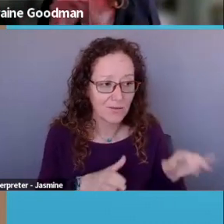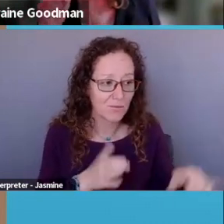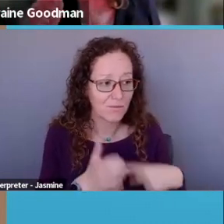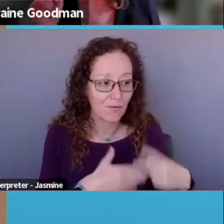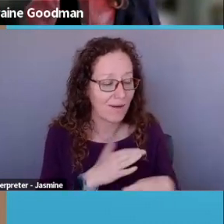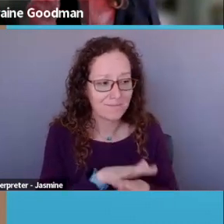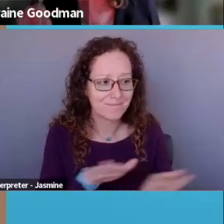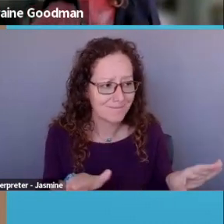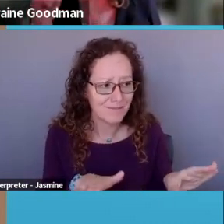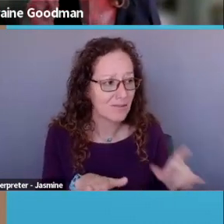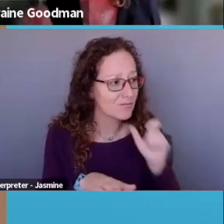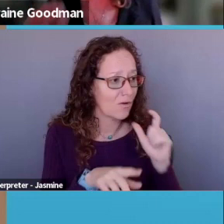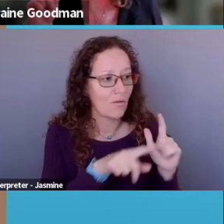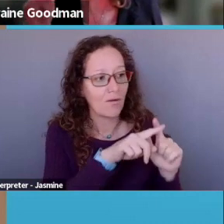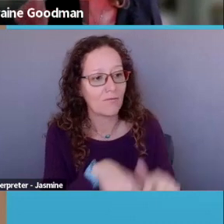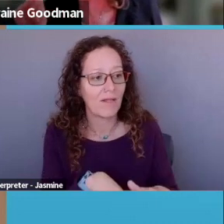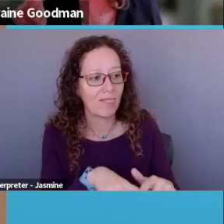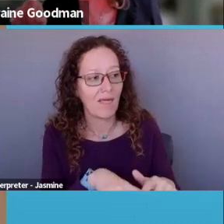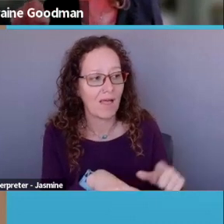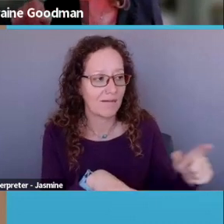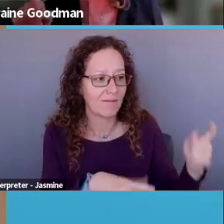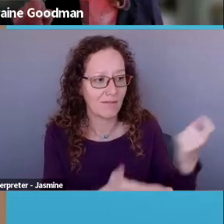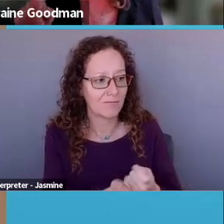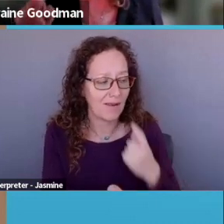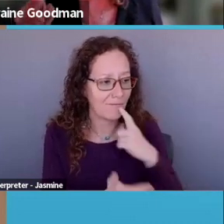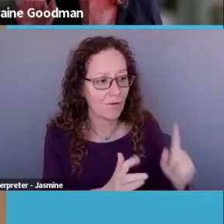Don't rely on a grant to start a program.